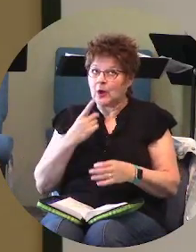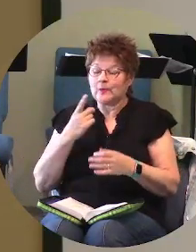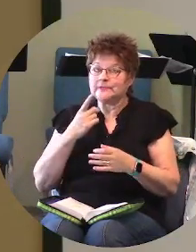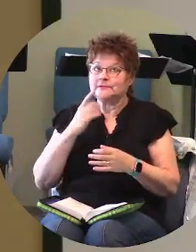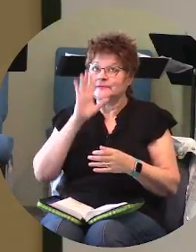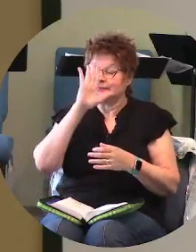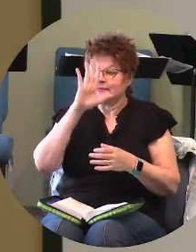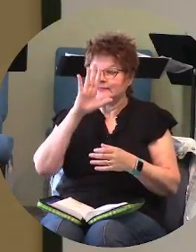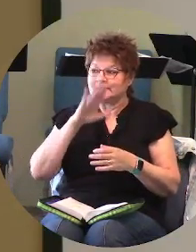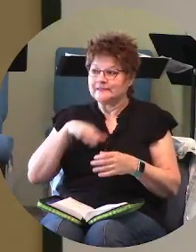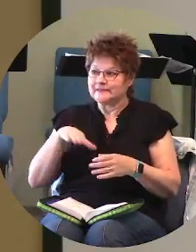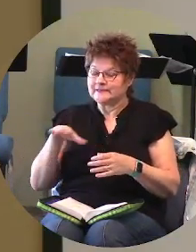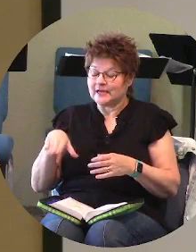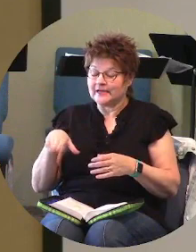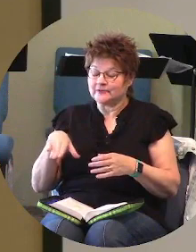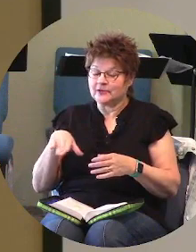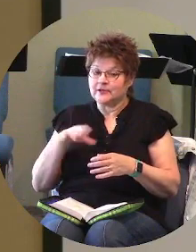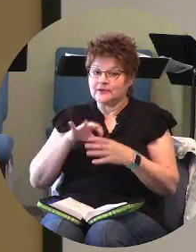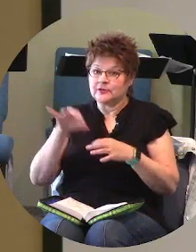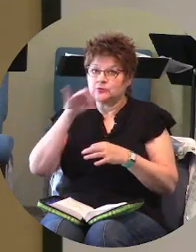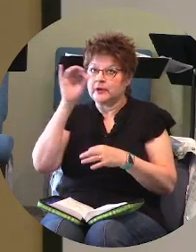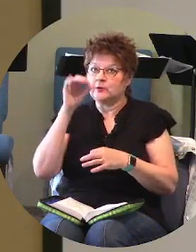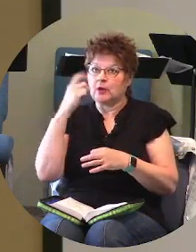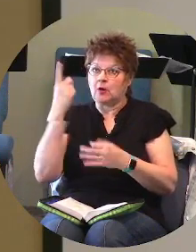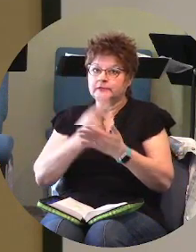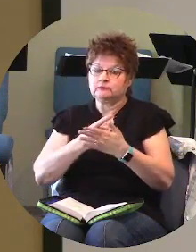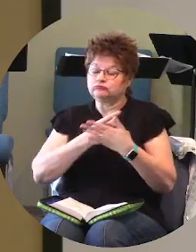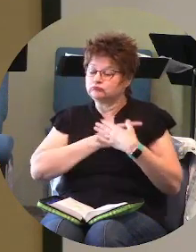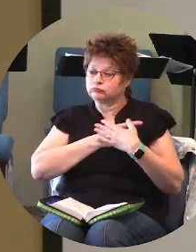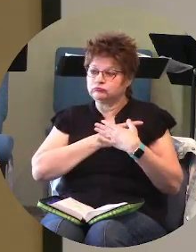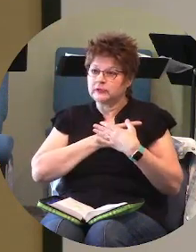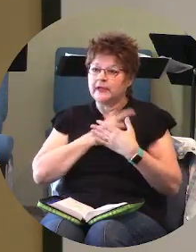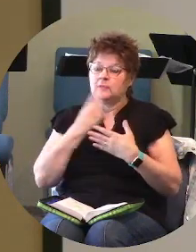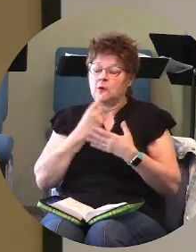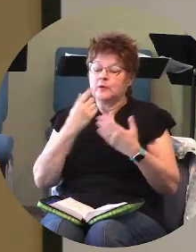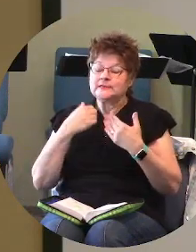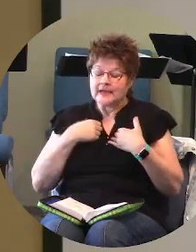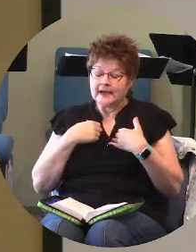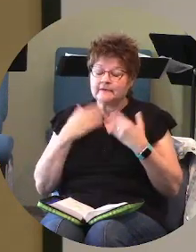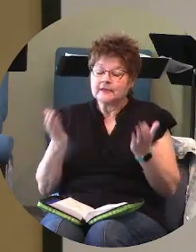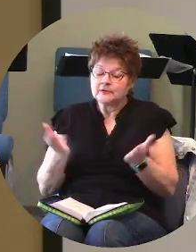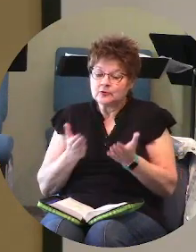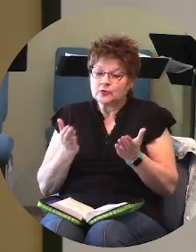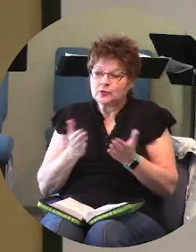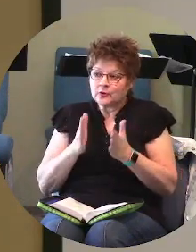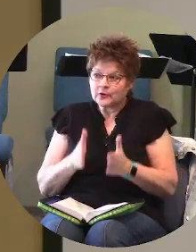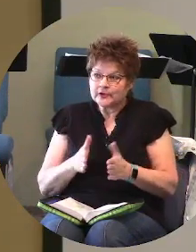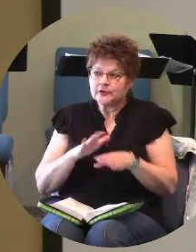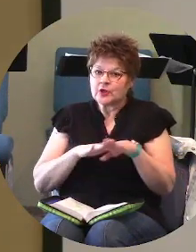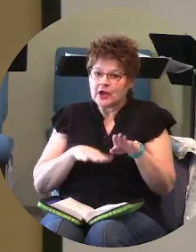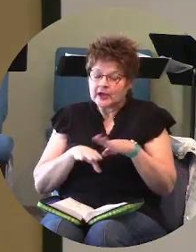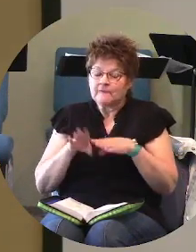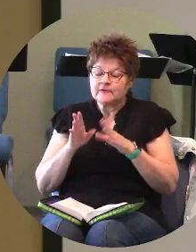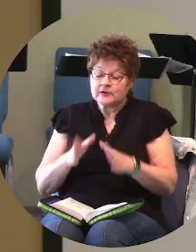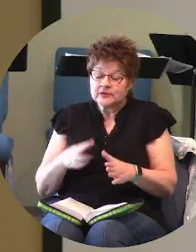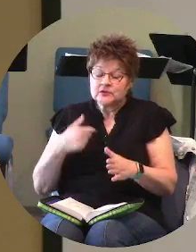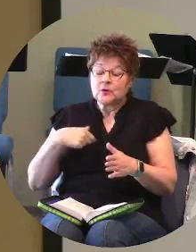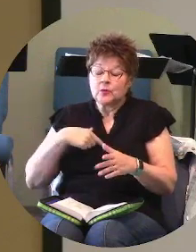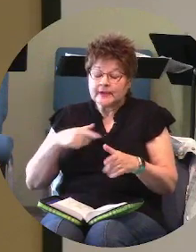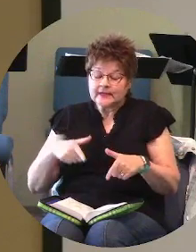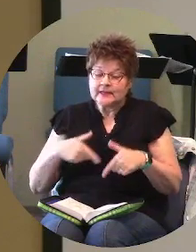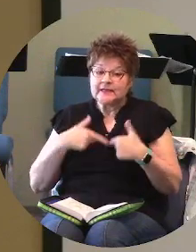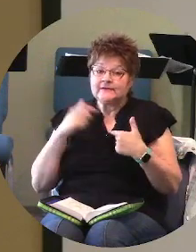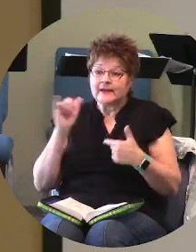will never leave you you will always have the encourager the comforter and so truly we live as as